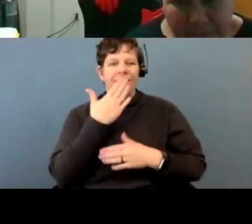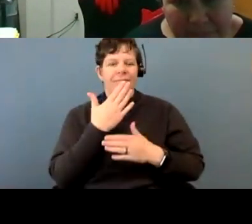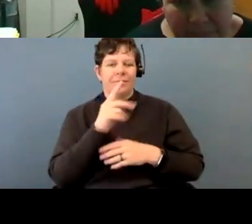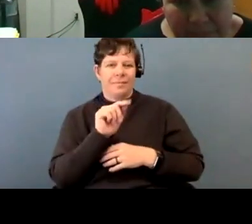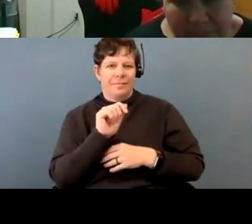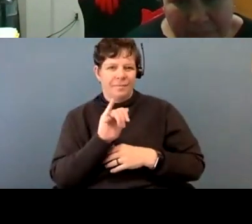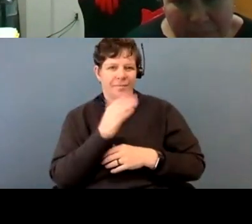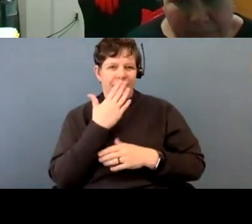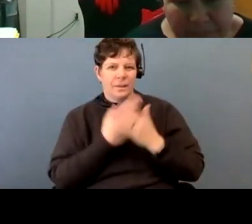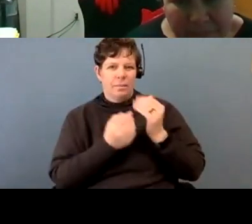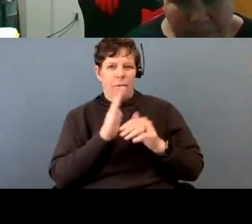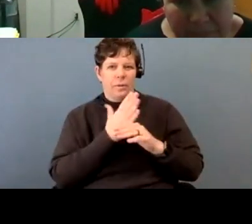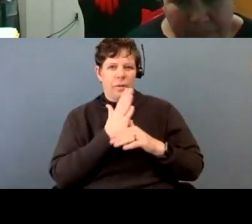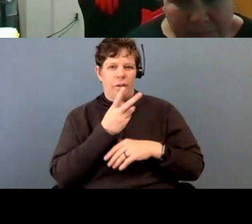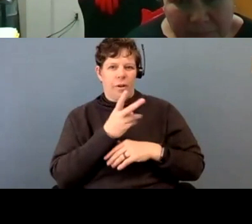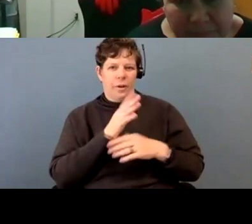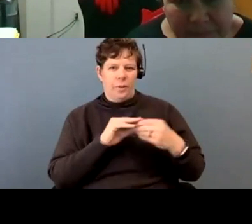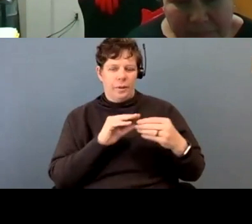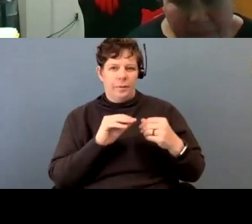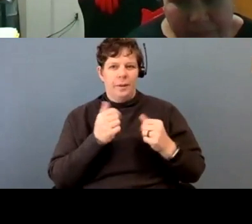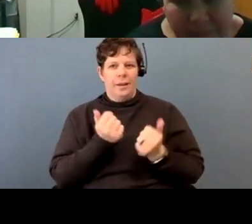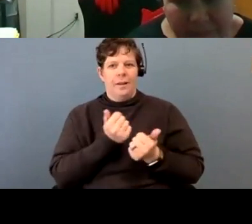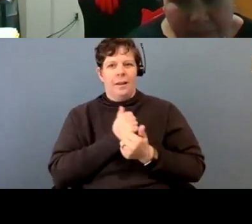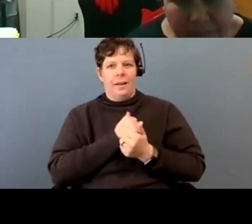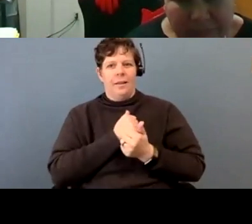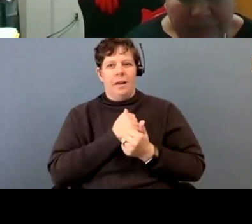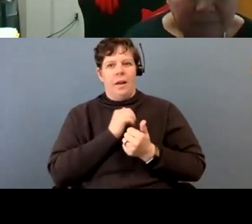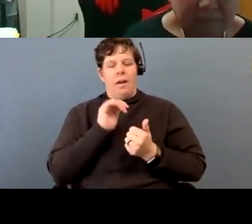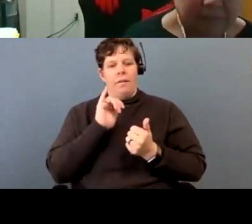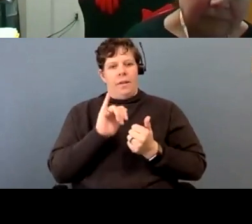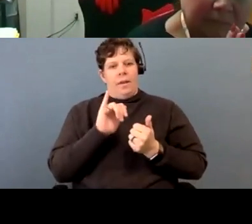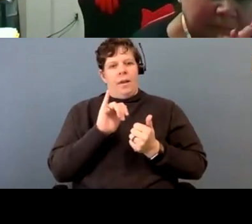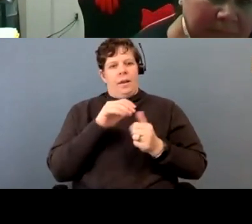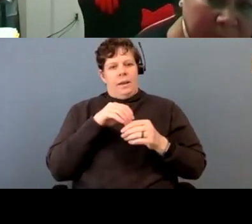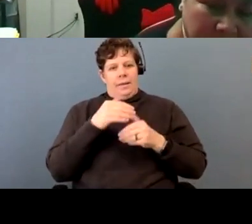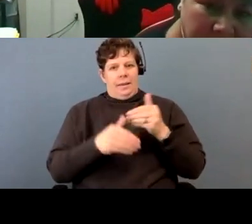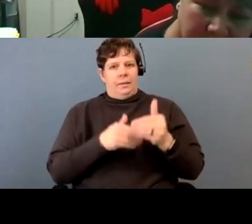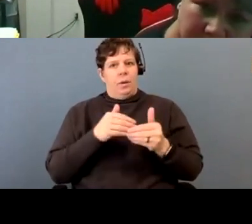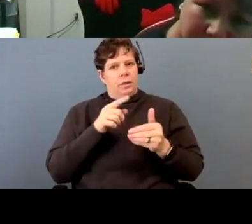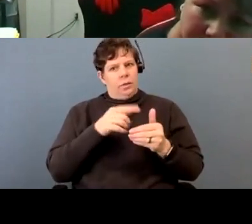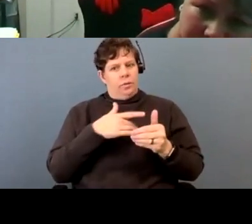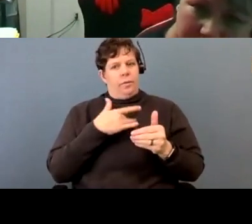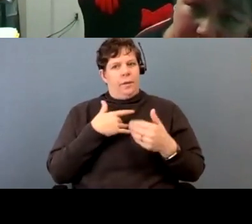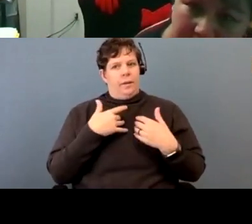And I, and I'm, I love that there is healing in this for you. That's important. And